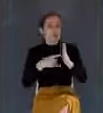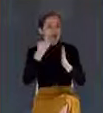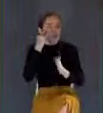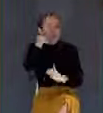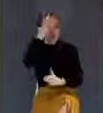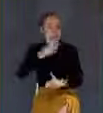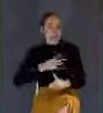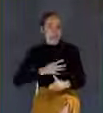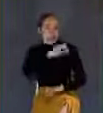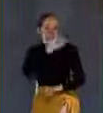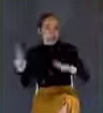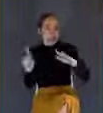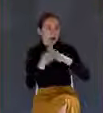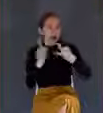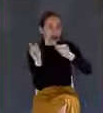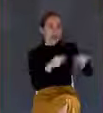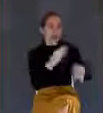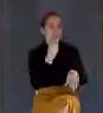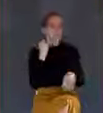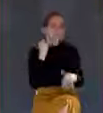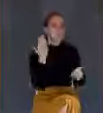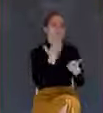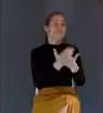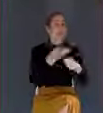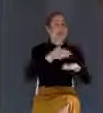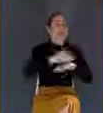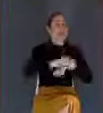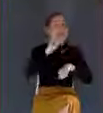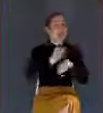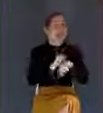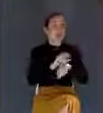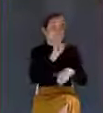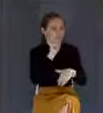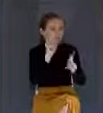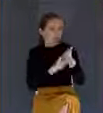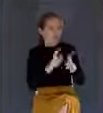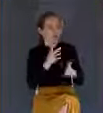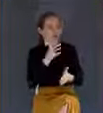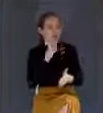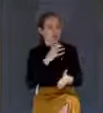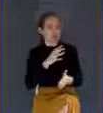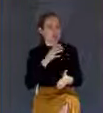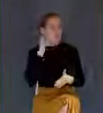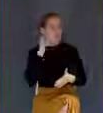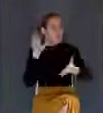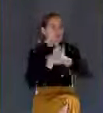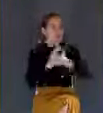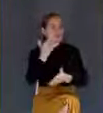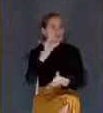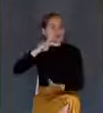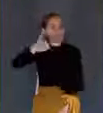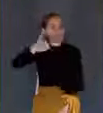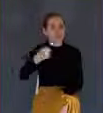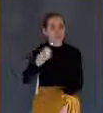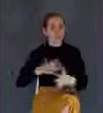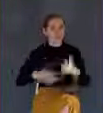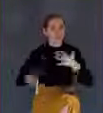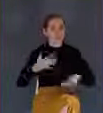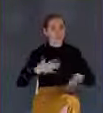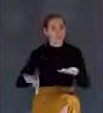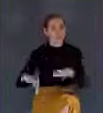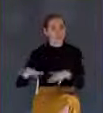still wearing the robe from the morning. The egg is still on a robe when she made breakfast. Her hair is done up in coat hangers.